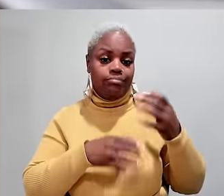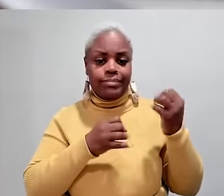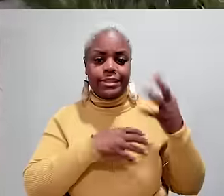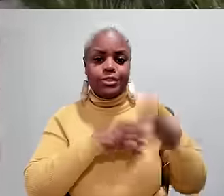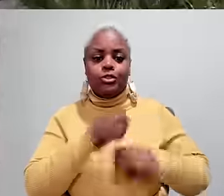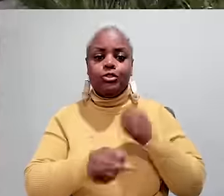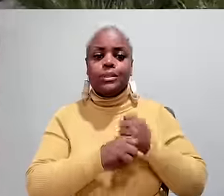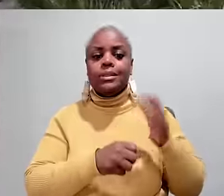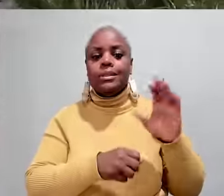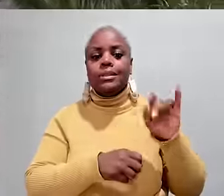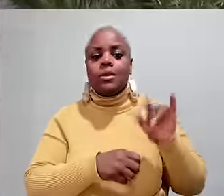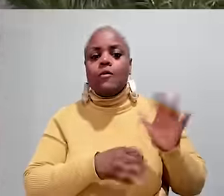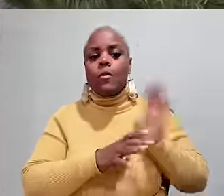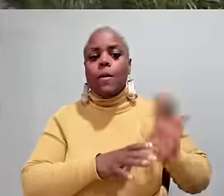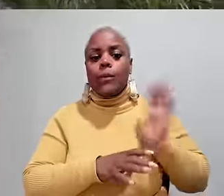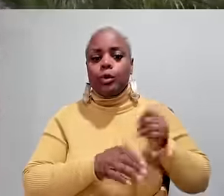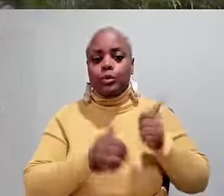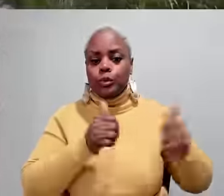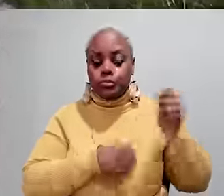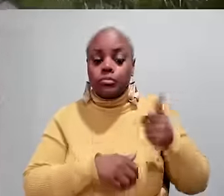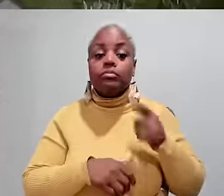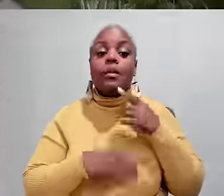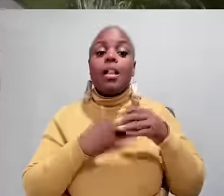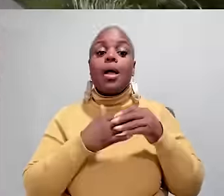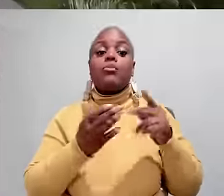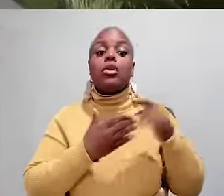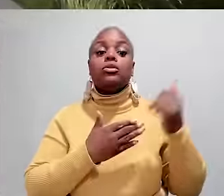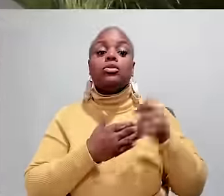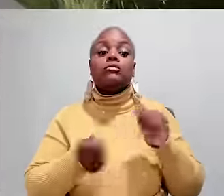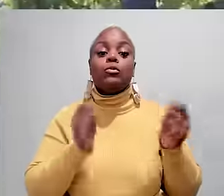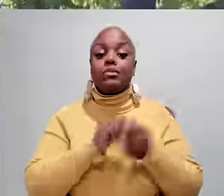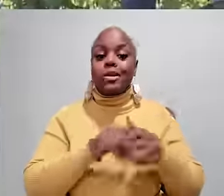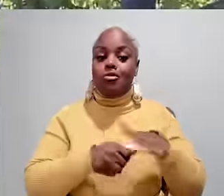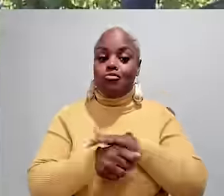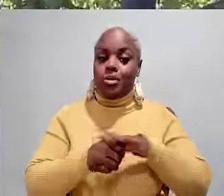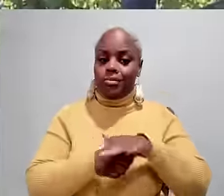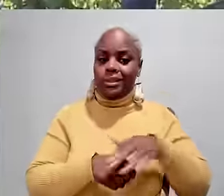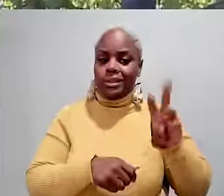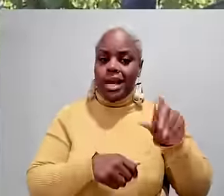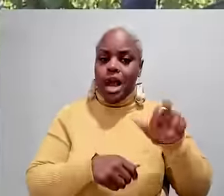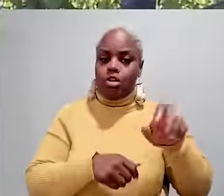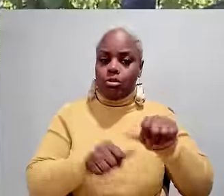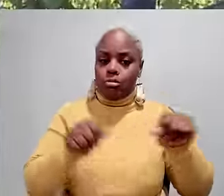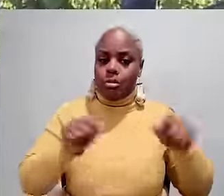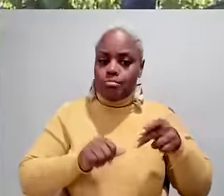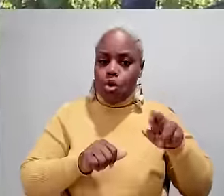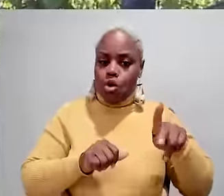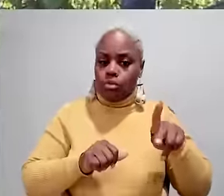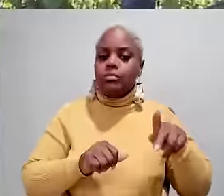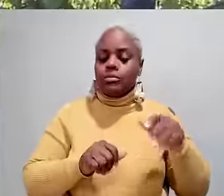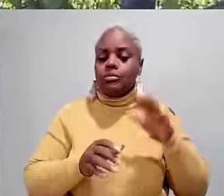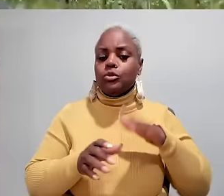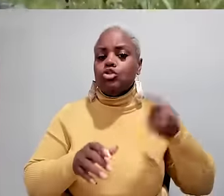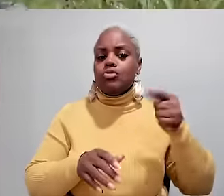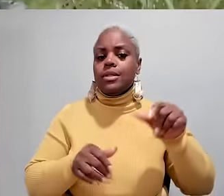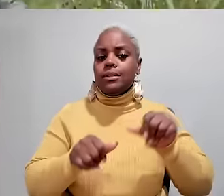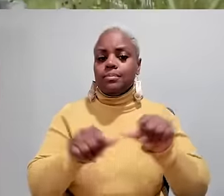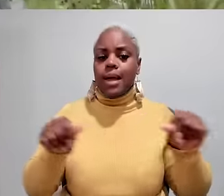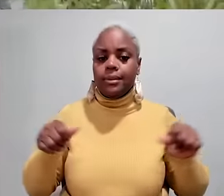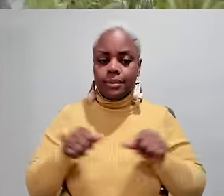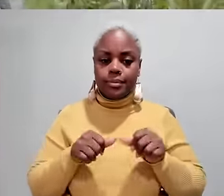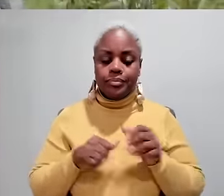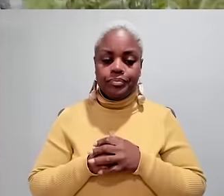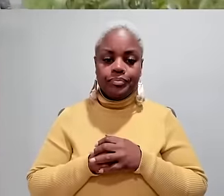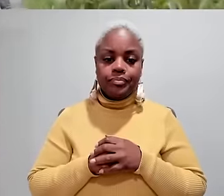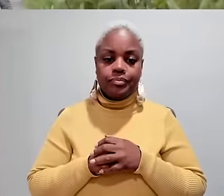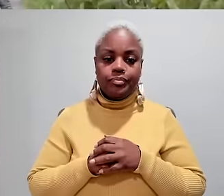decades before the city's former deputy mayor, Dan Doctoroff, led a project to transform the area into a